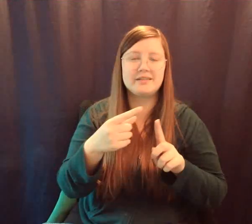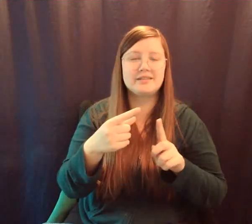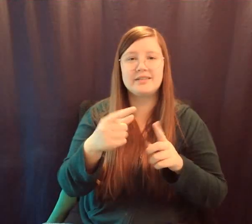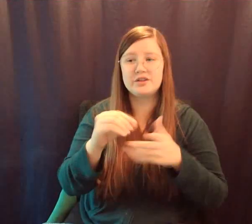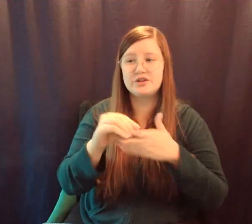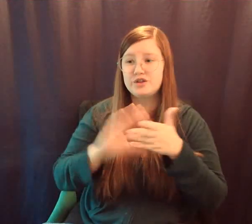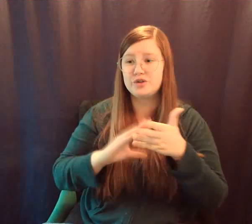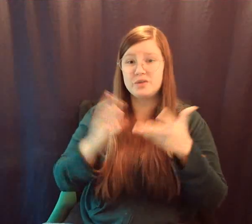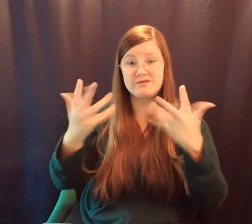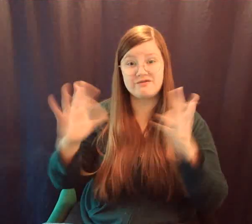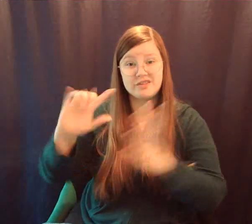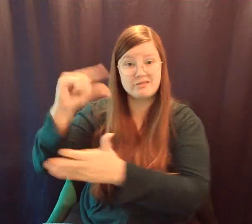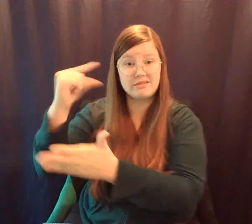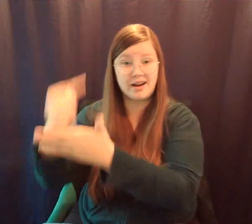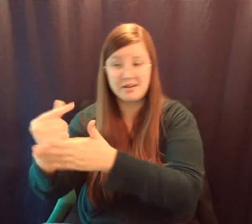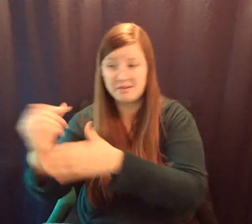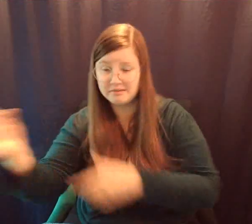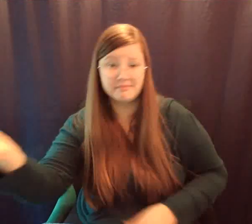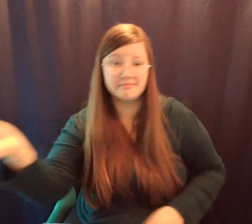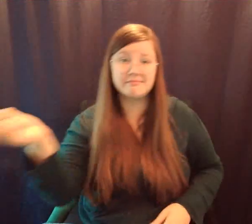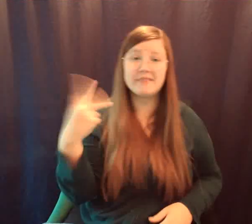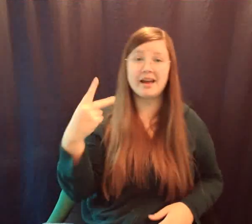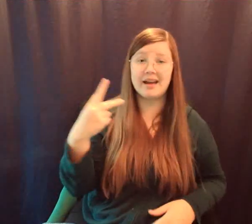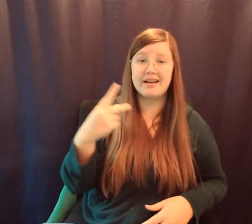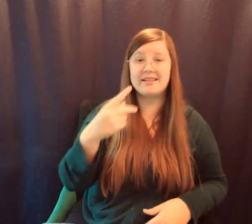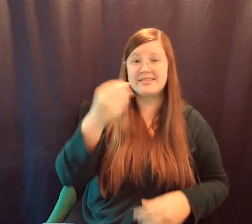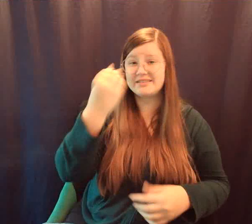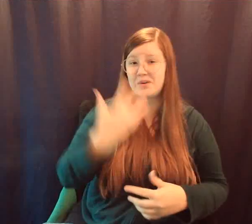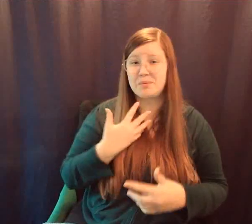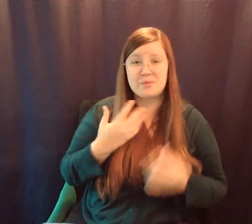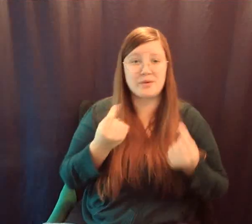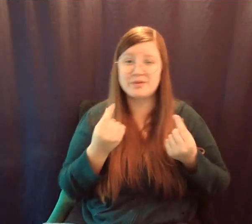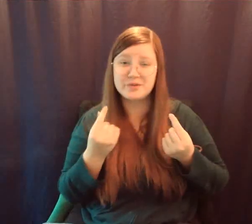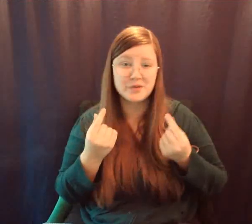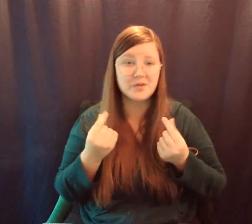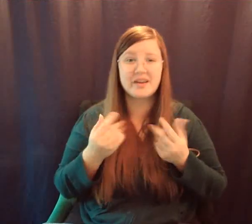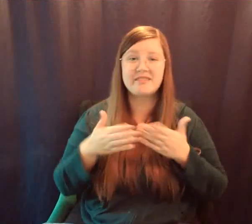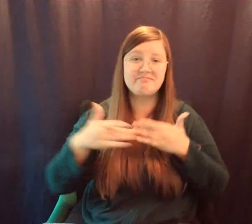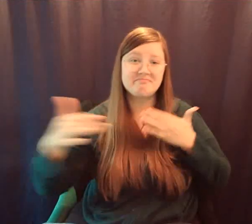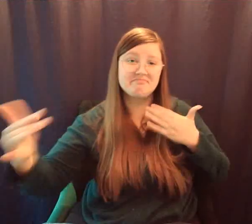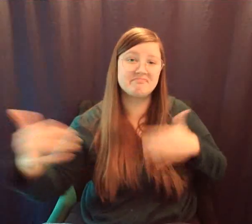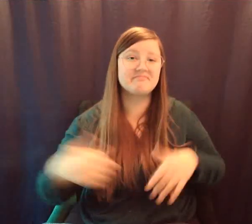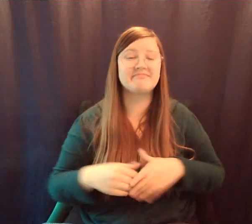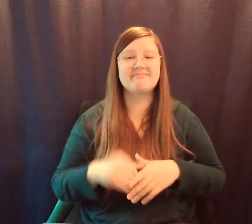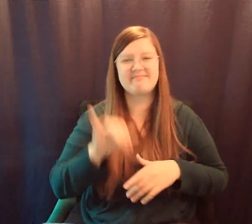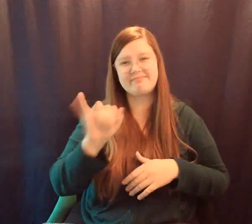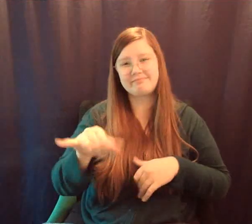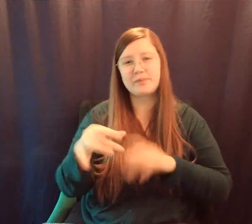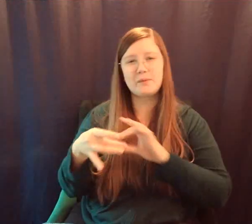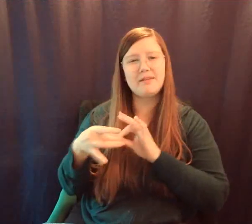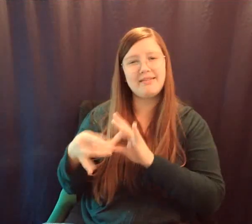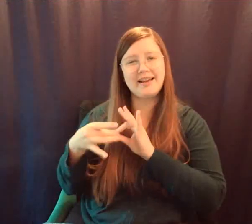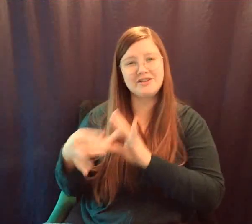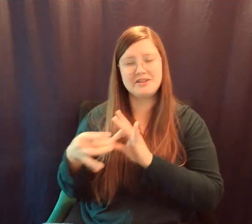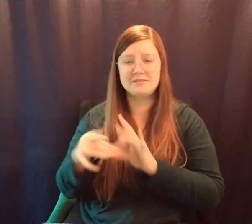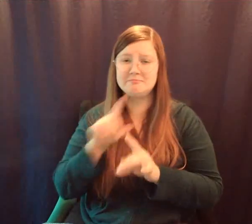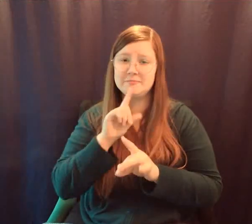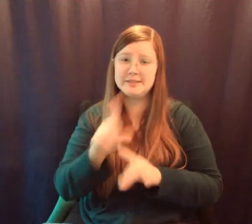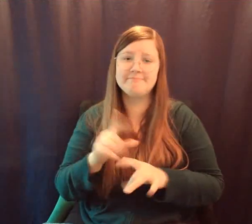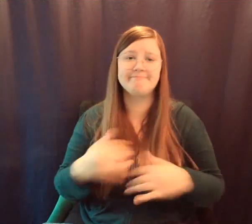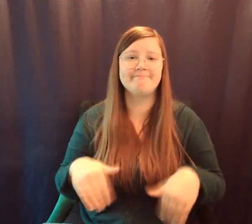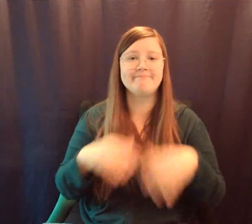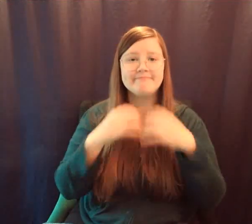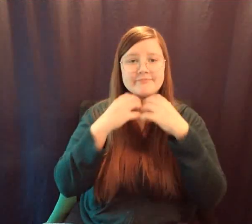let me know how they're doing or what direction they're headed off to. And so the relationships are just invaluable